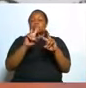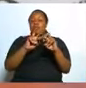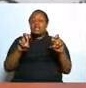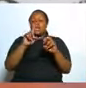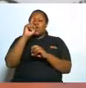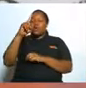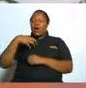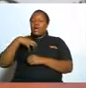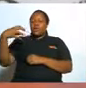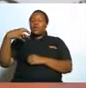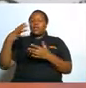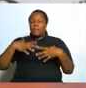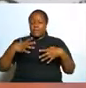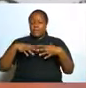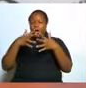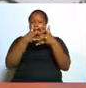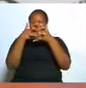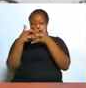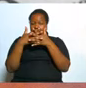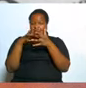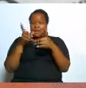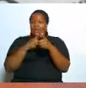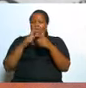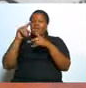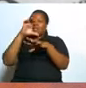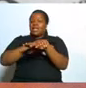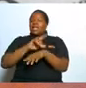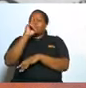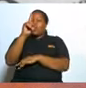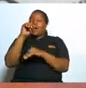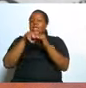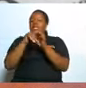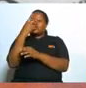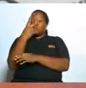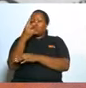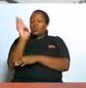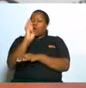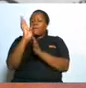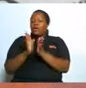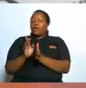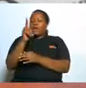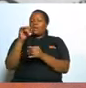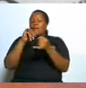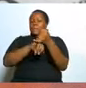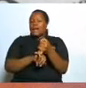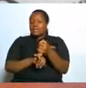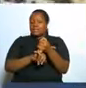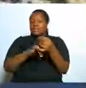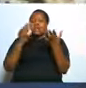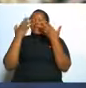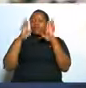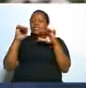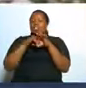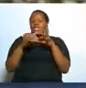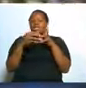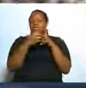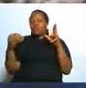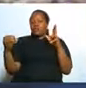in the US and they found that roughly one in two of those billionaires marriages ended in divorce